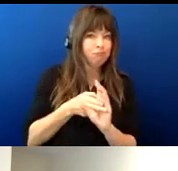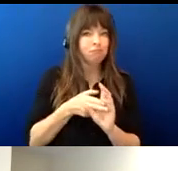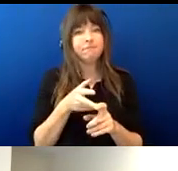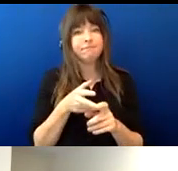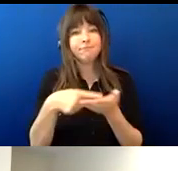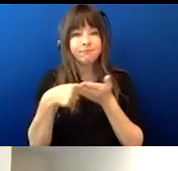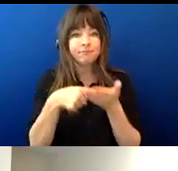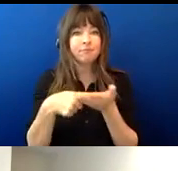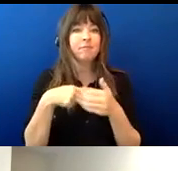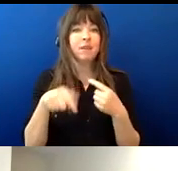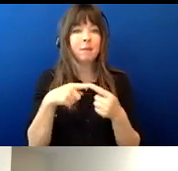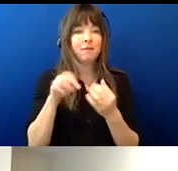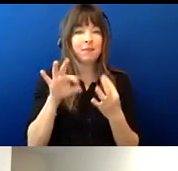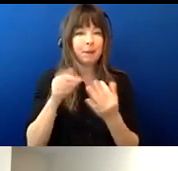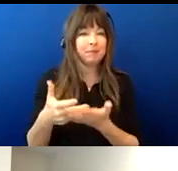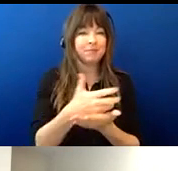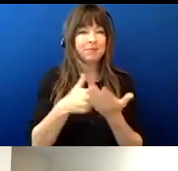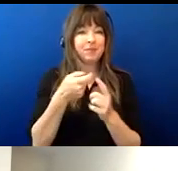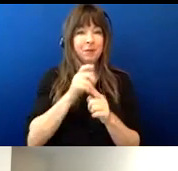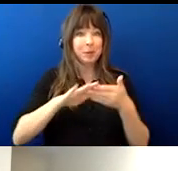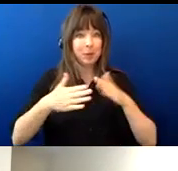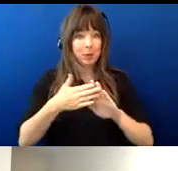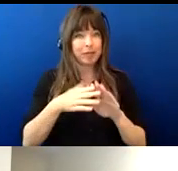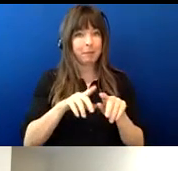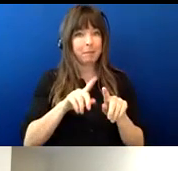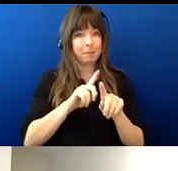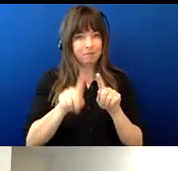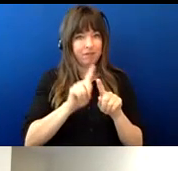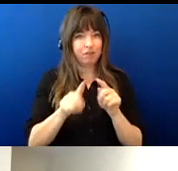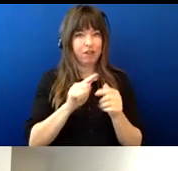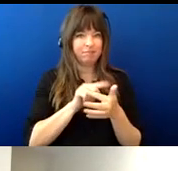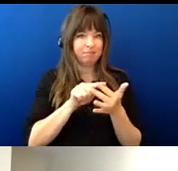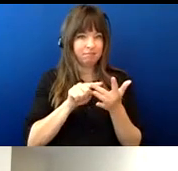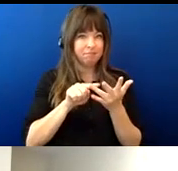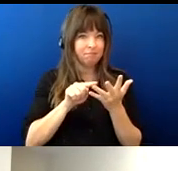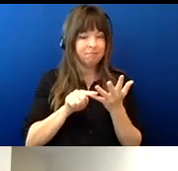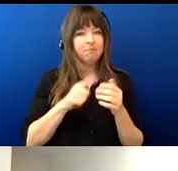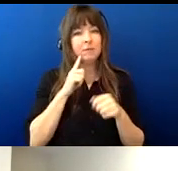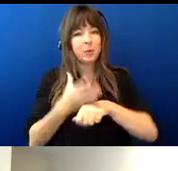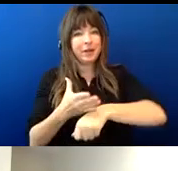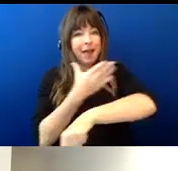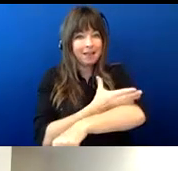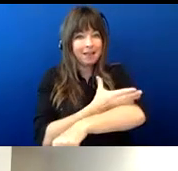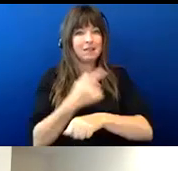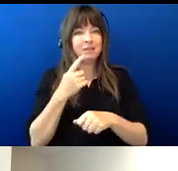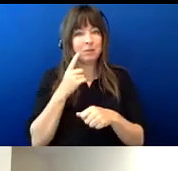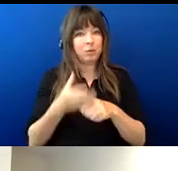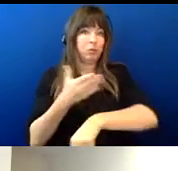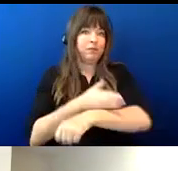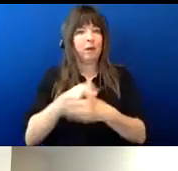know input from the community around the areas that we may enhance uh to get different outcomes related to the data